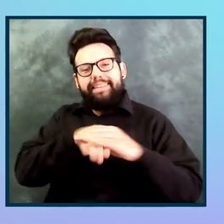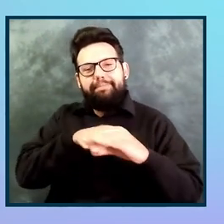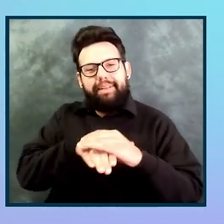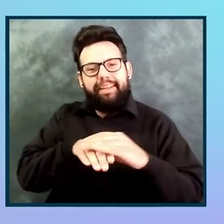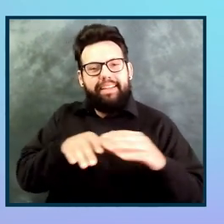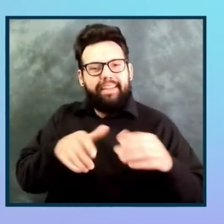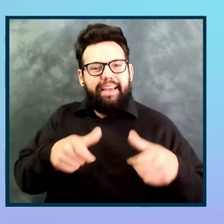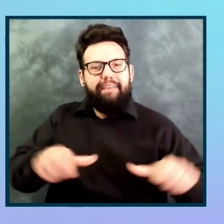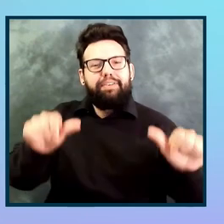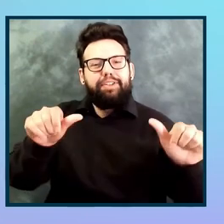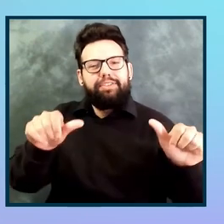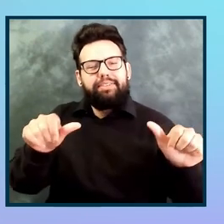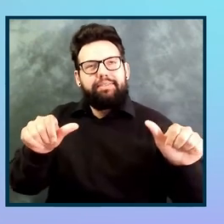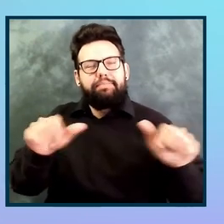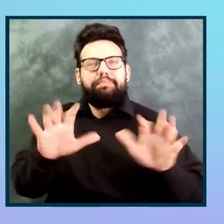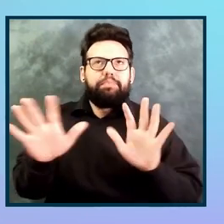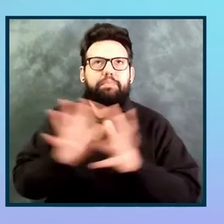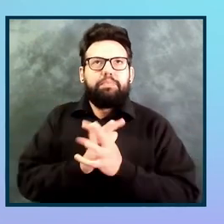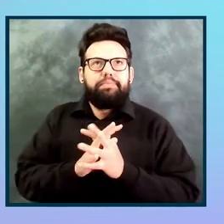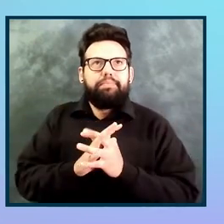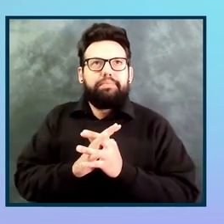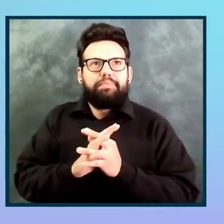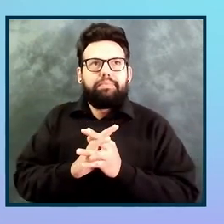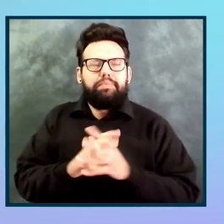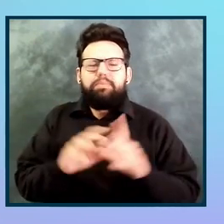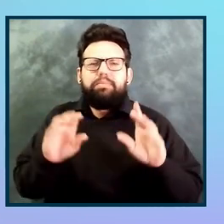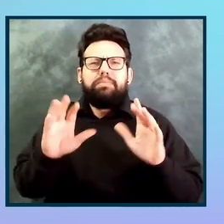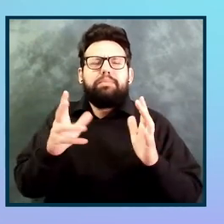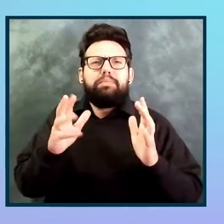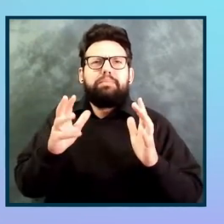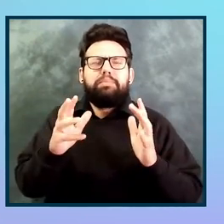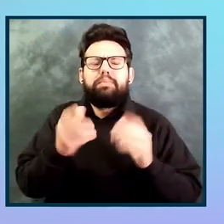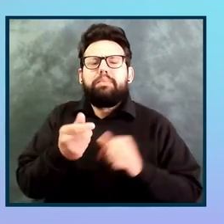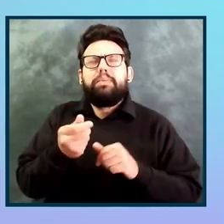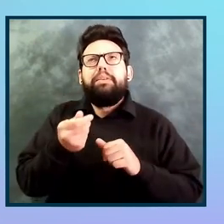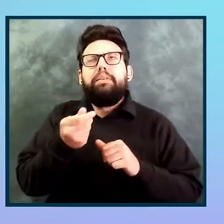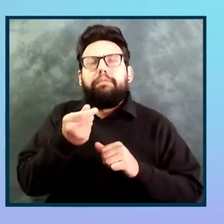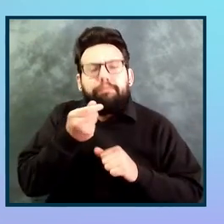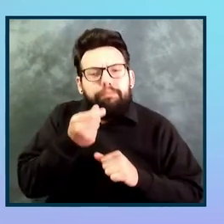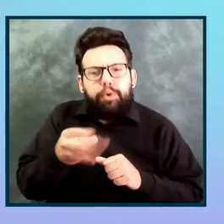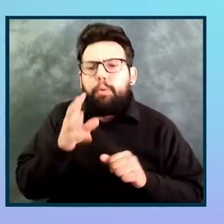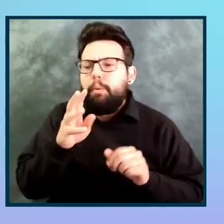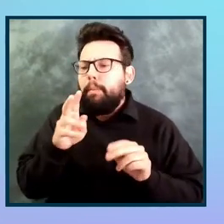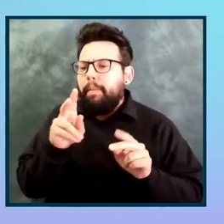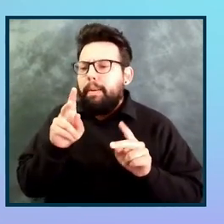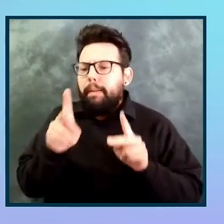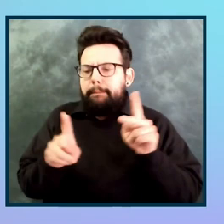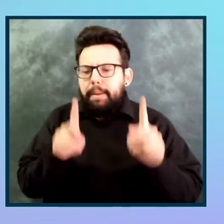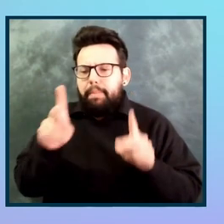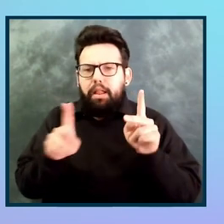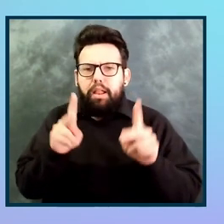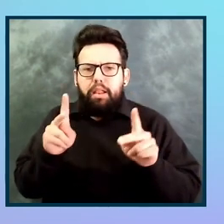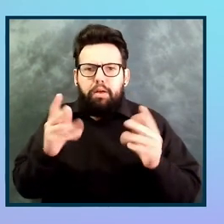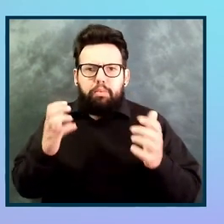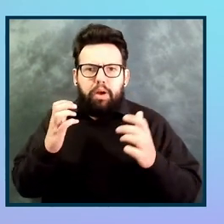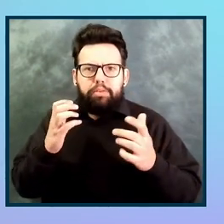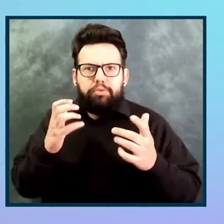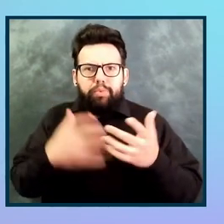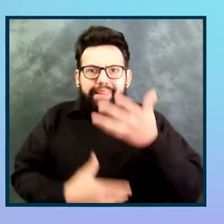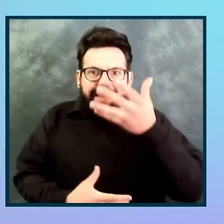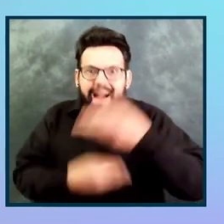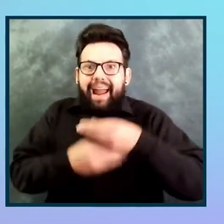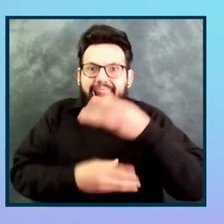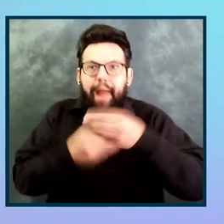very few people are intentionally trying to create barriers for access for people with